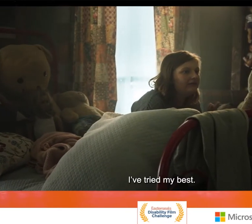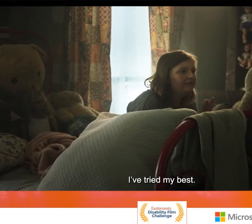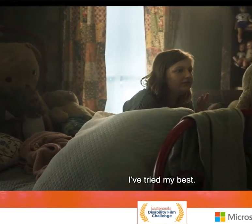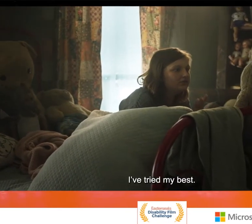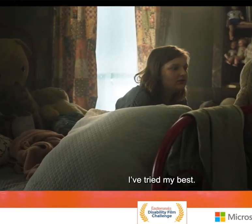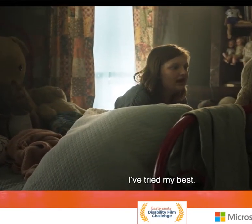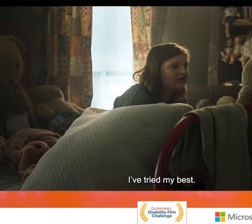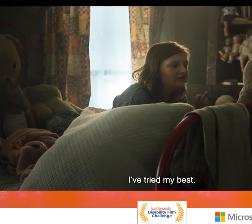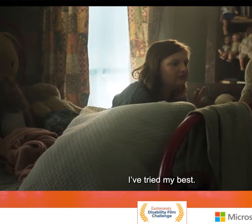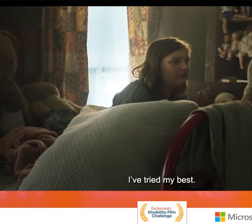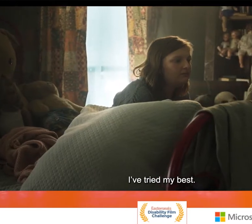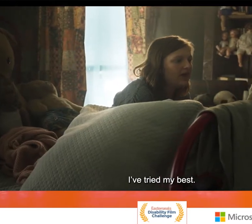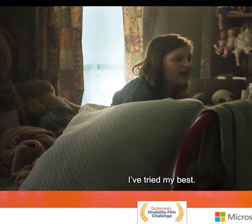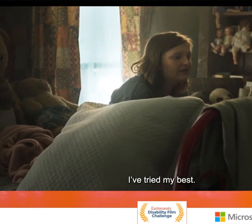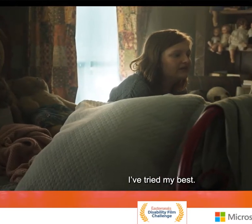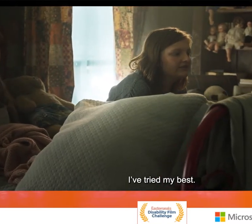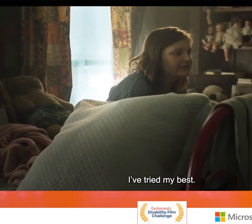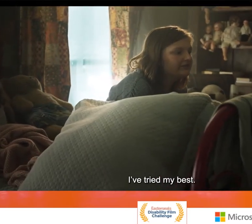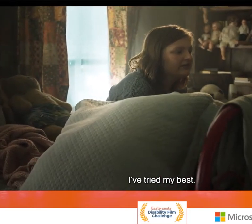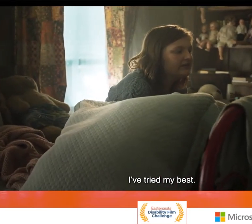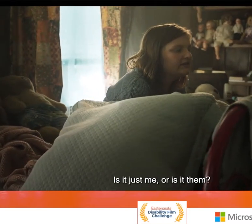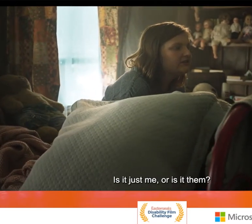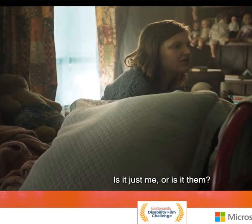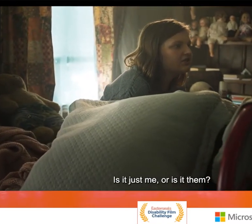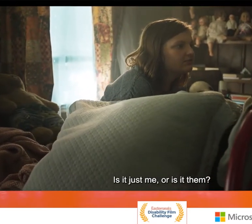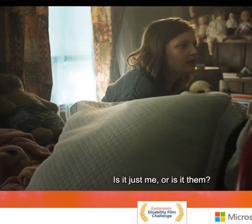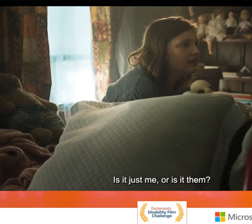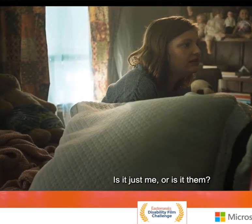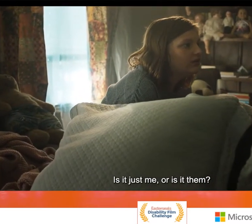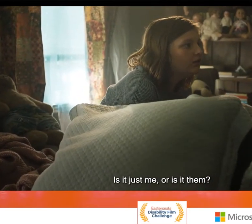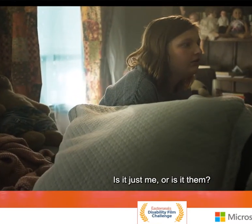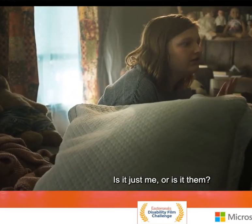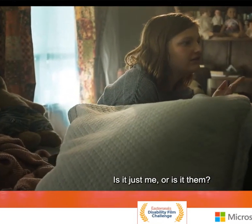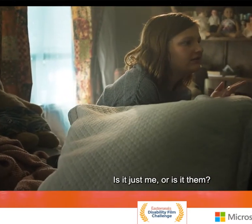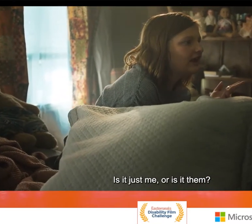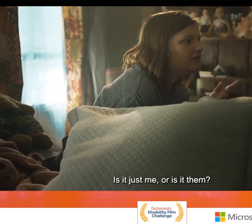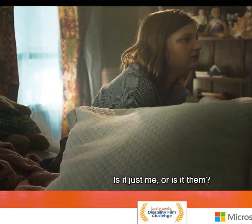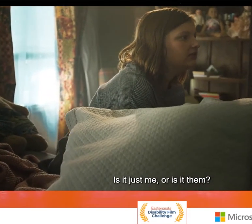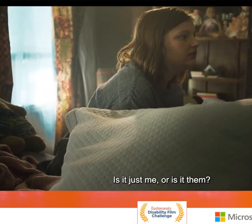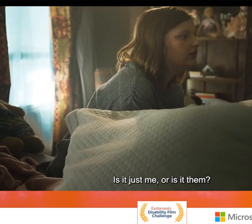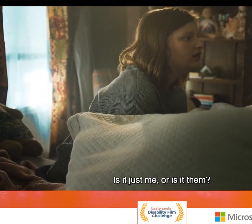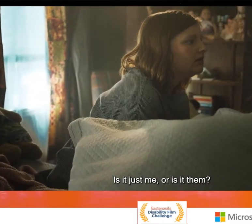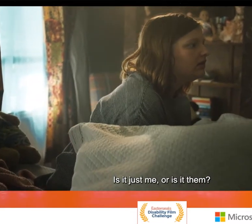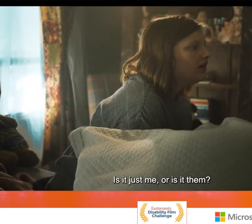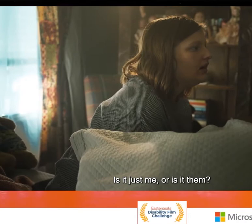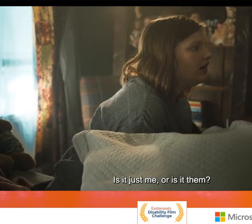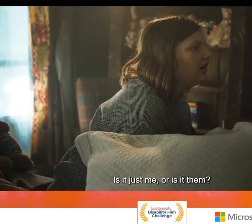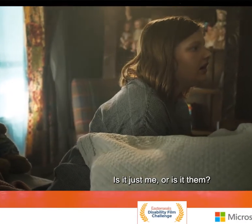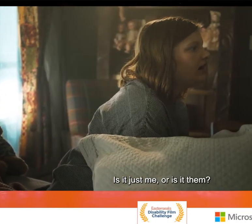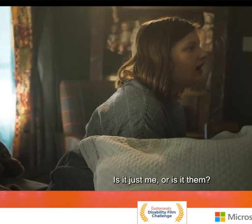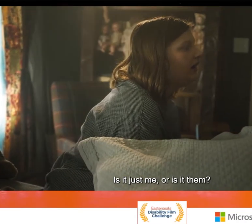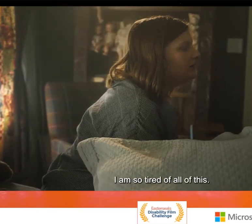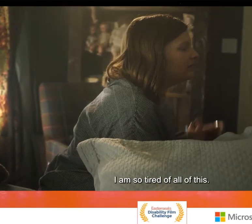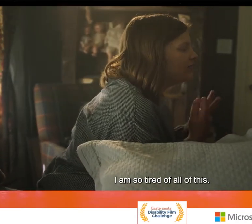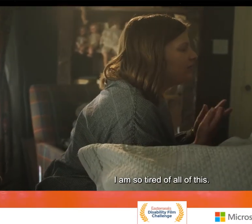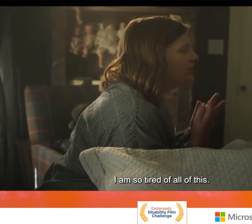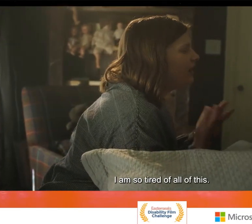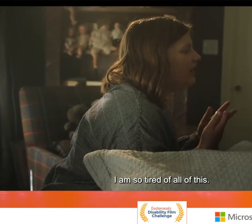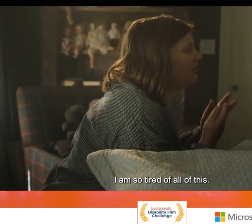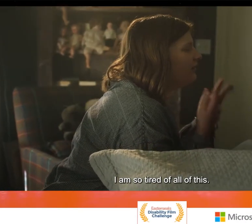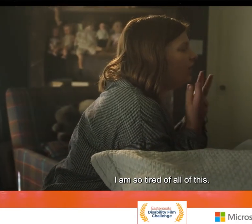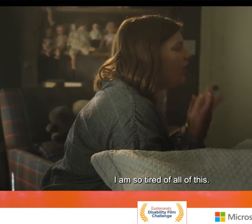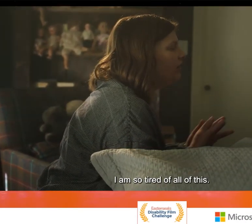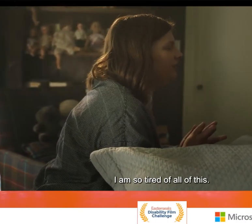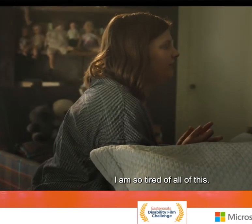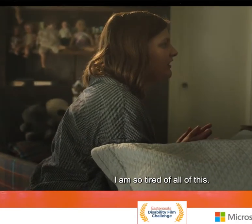I've tried my best. Is it just me? Or is it them? I am so